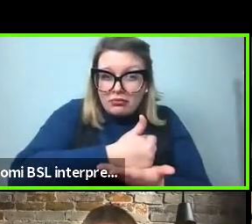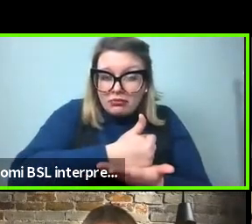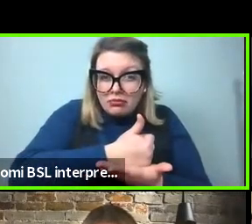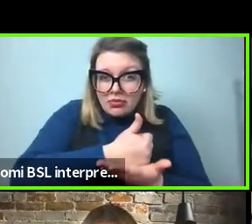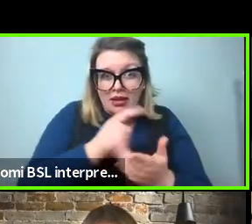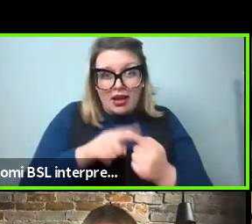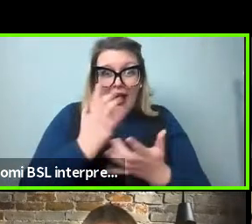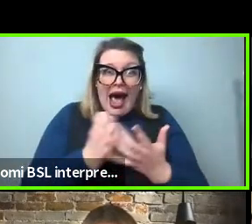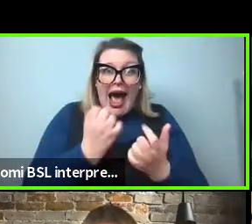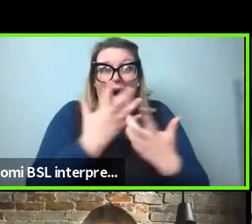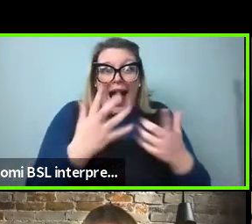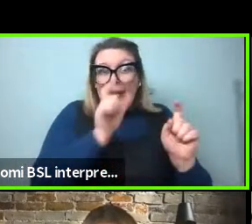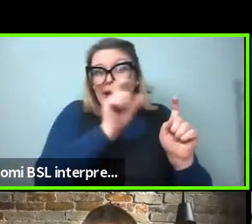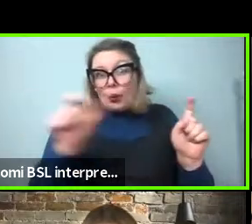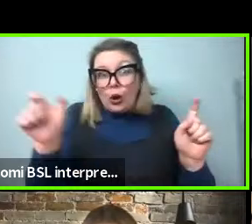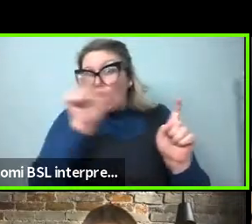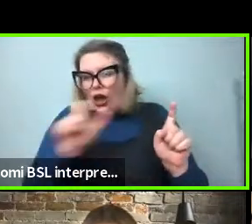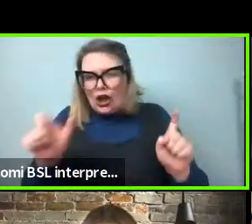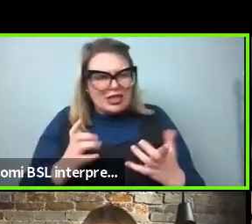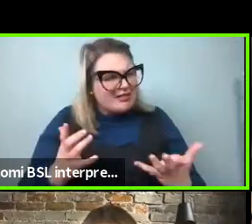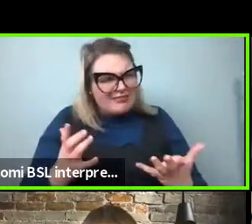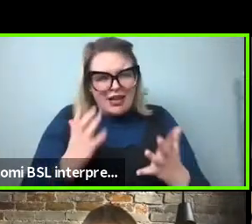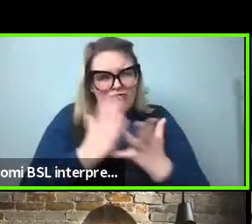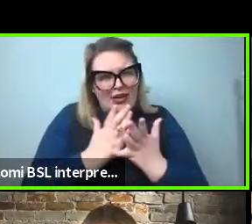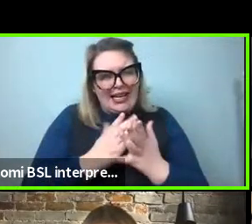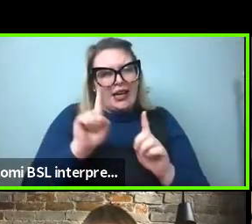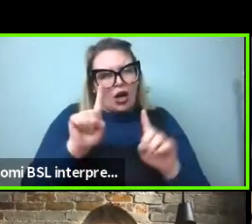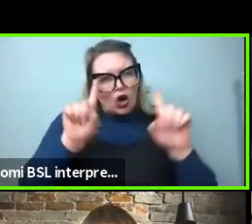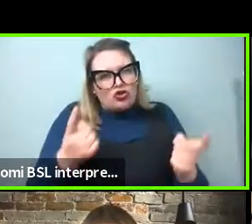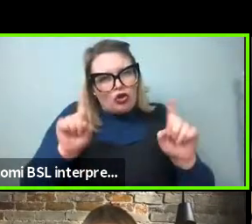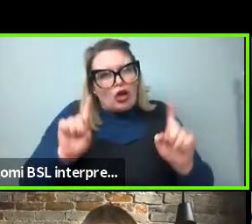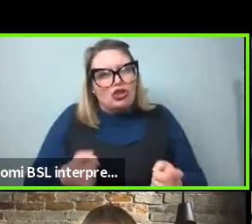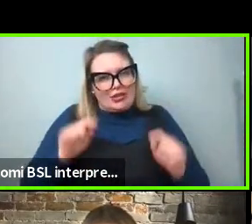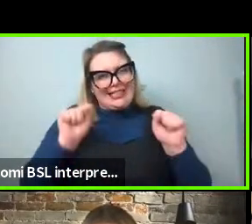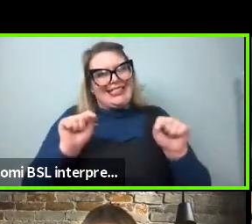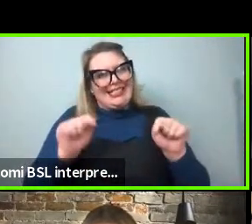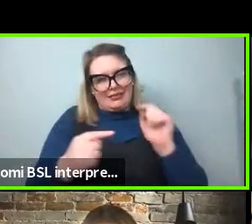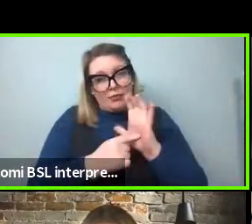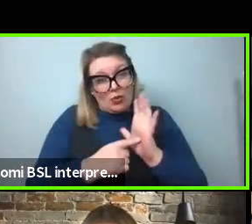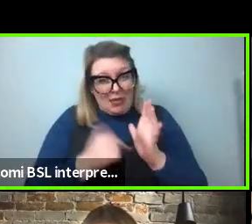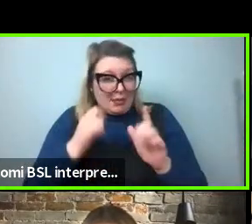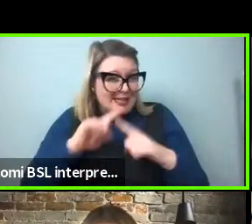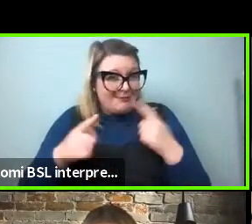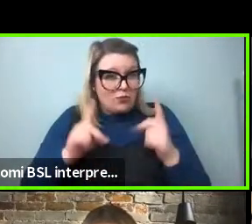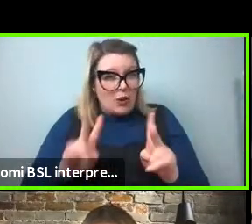words and it's more difficult to individuate constructions, but wouldn't that be a solution?